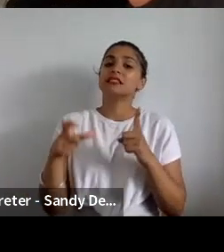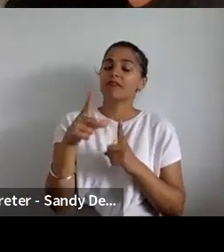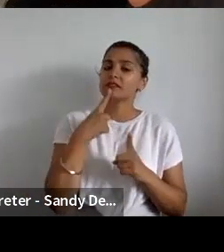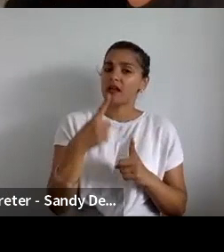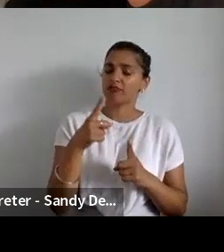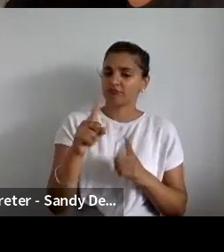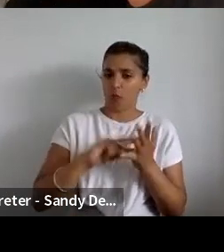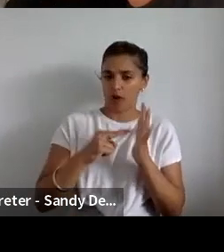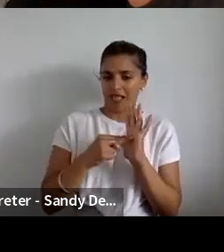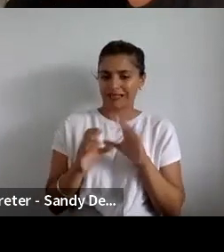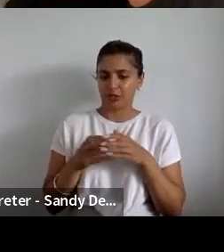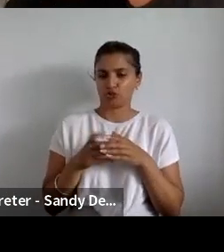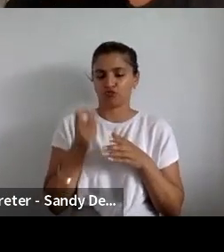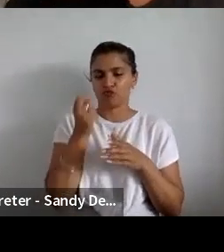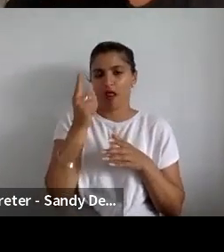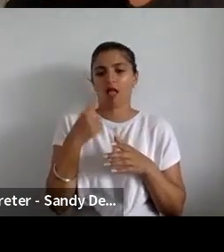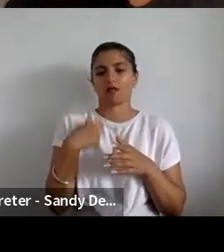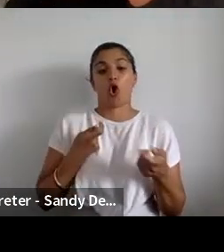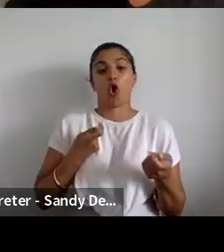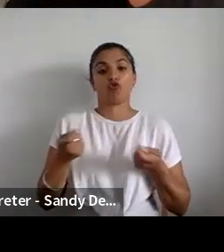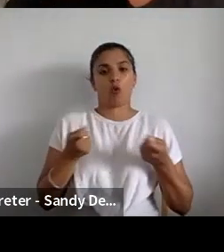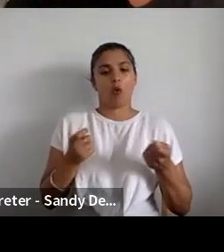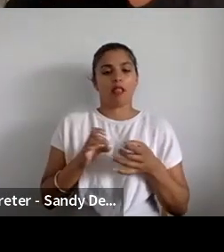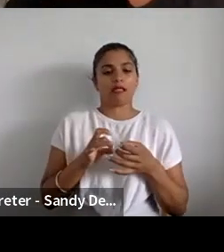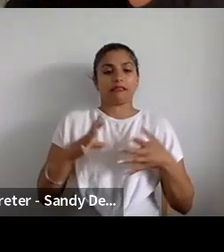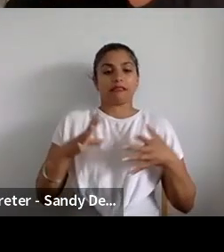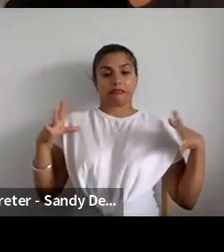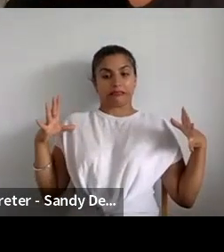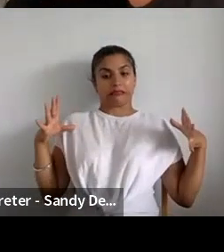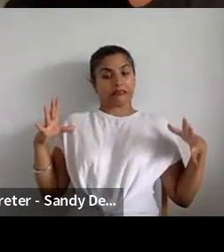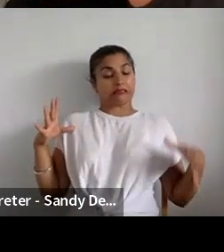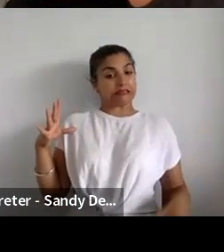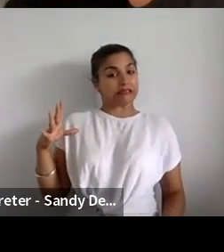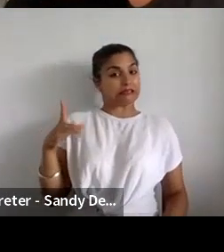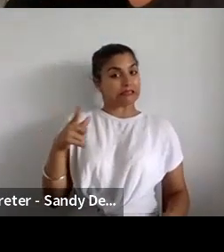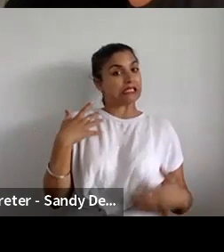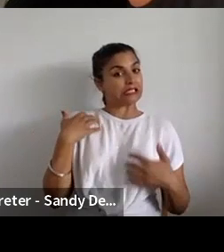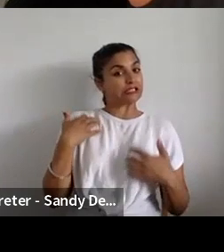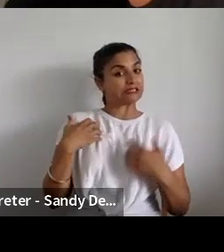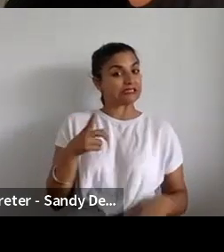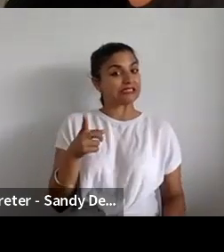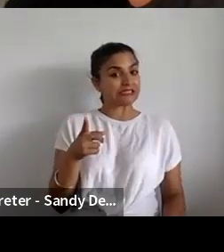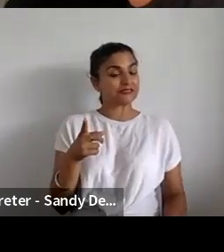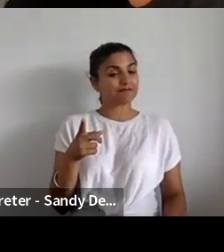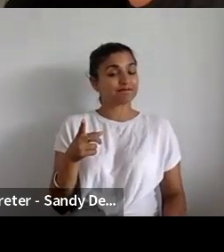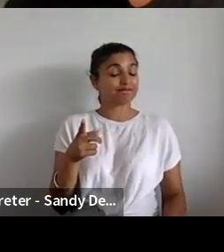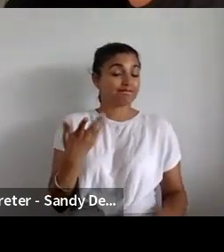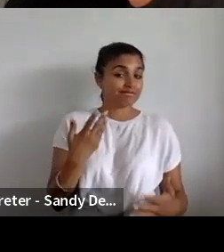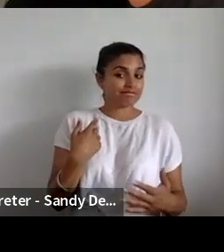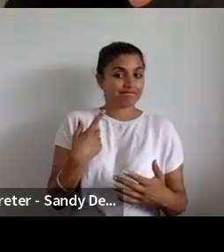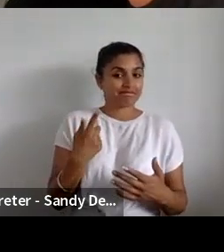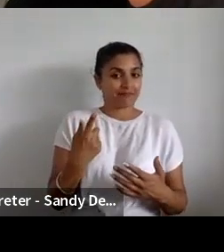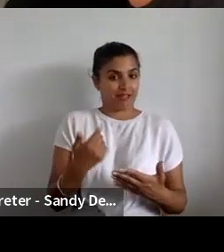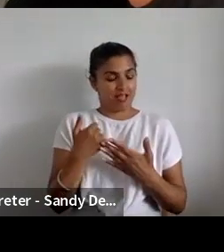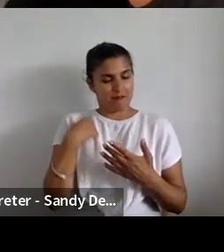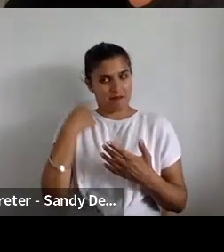as an organization, and I think that brings me on to the last thing I think is a really knotty subject when you think about